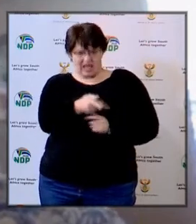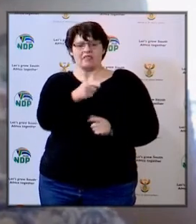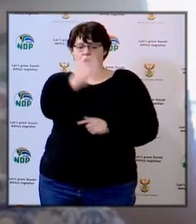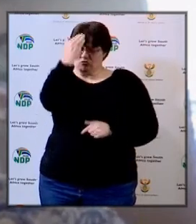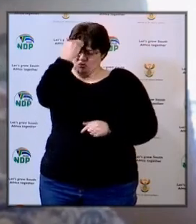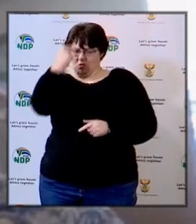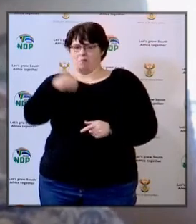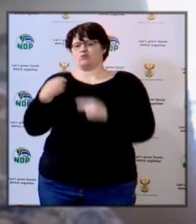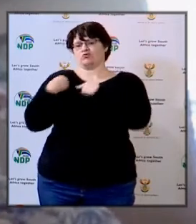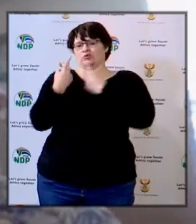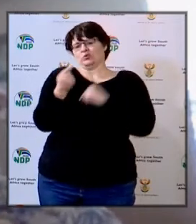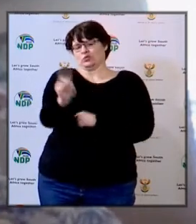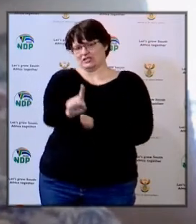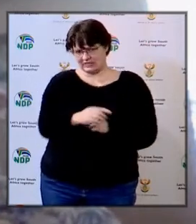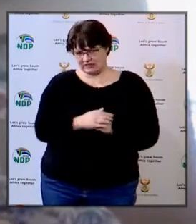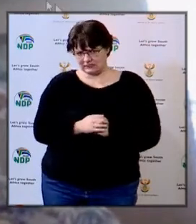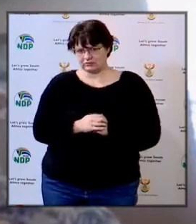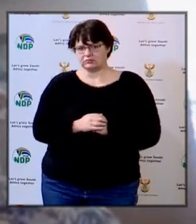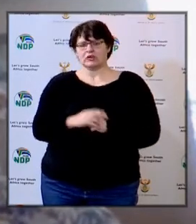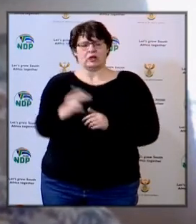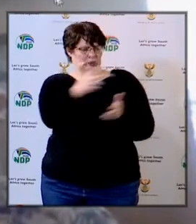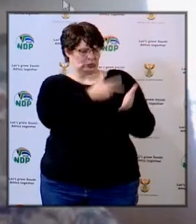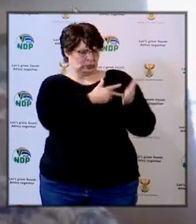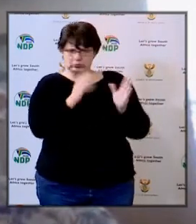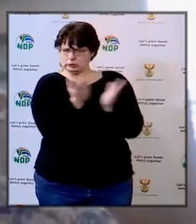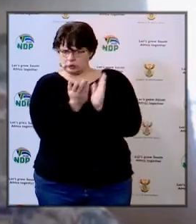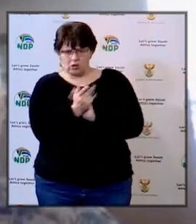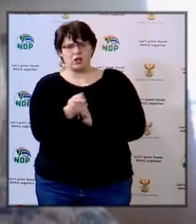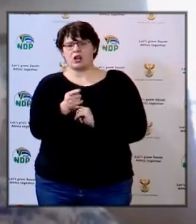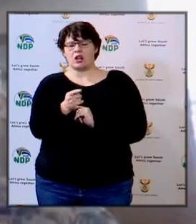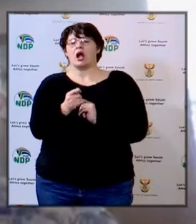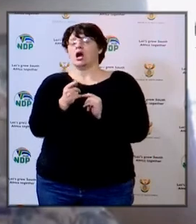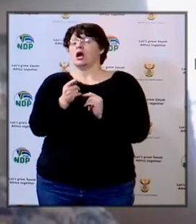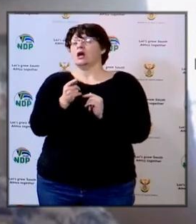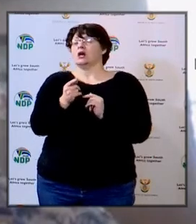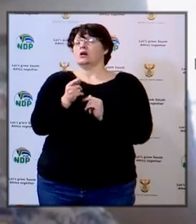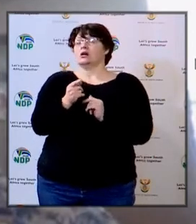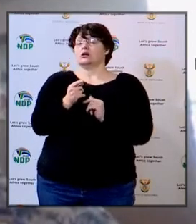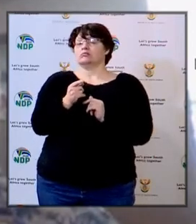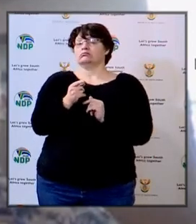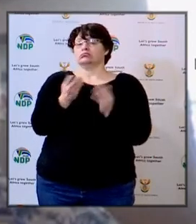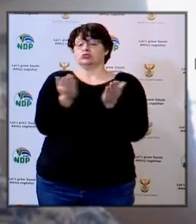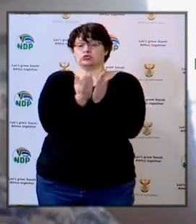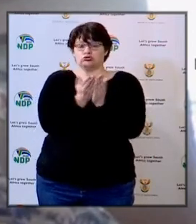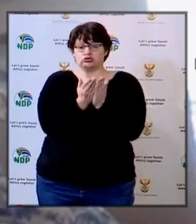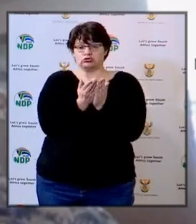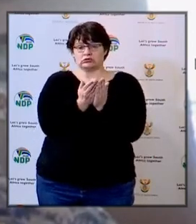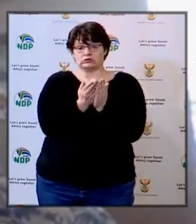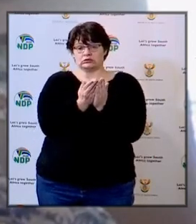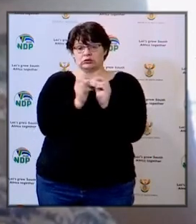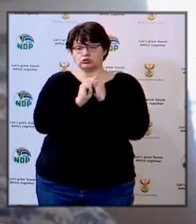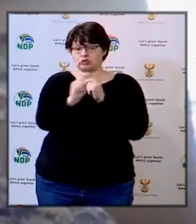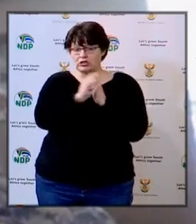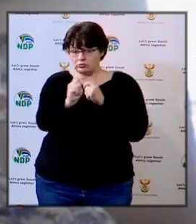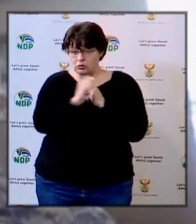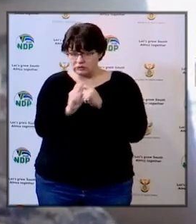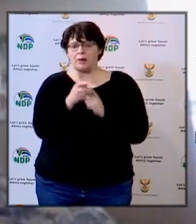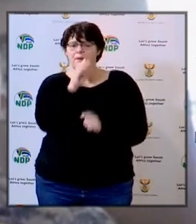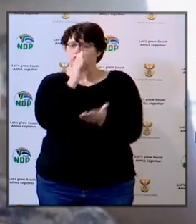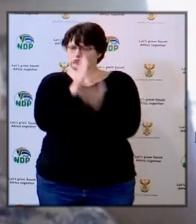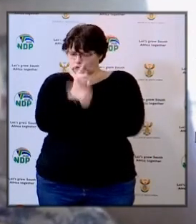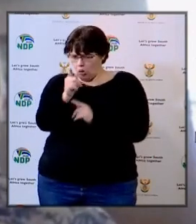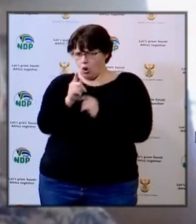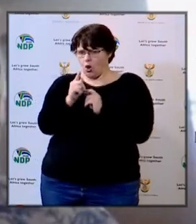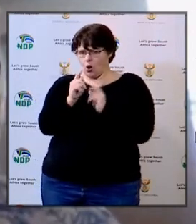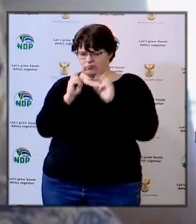particular day. Thorough cleaning of schools has taken place. We have engaged with the learner transport providers also to ensure that they institute the